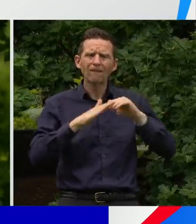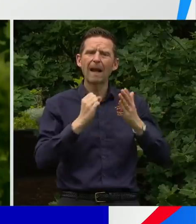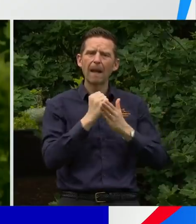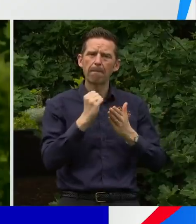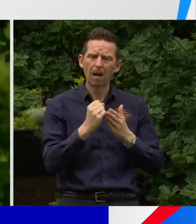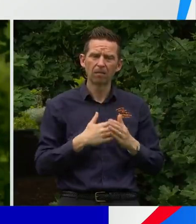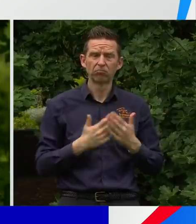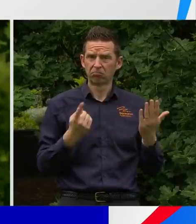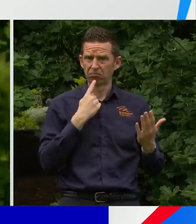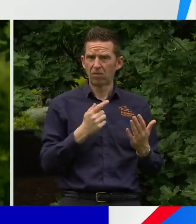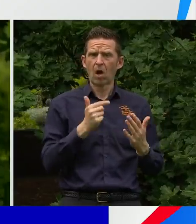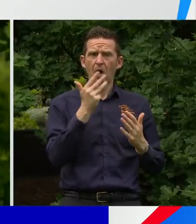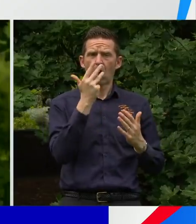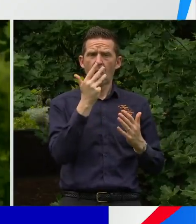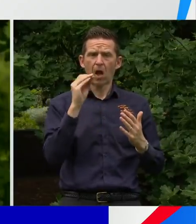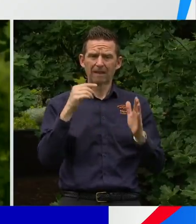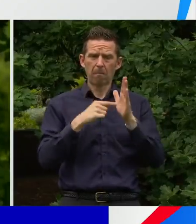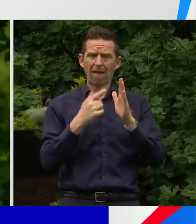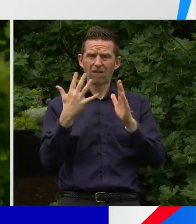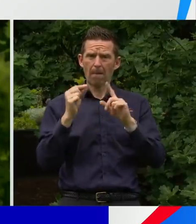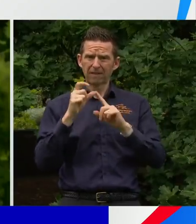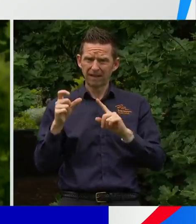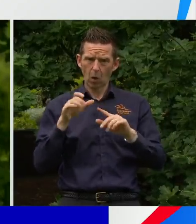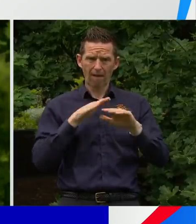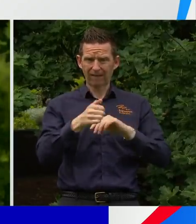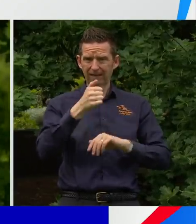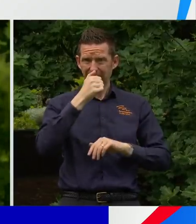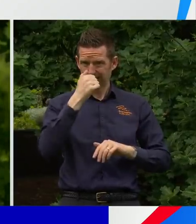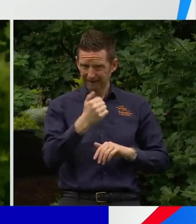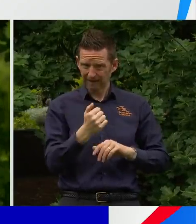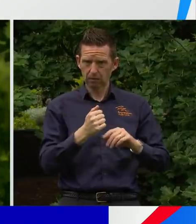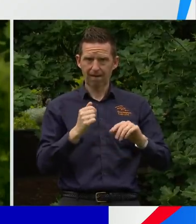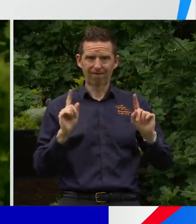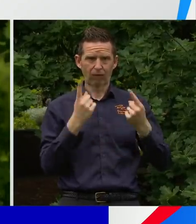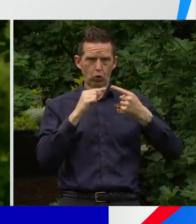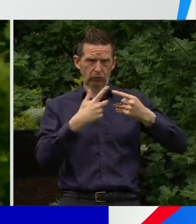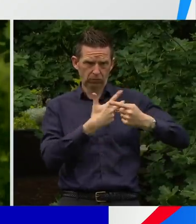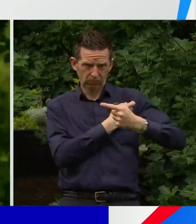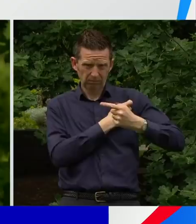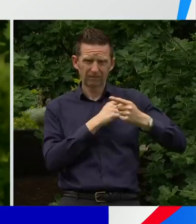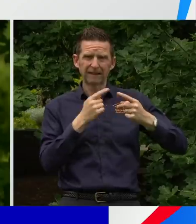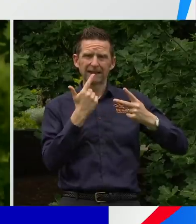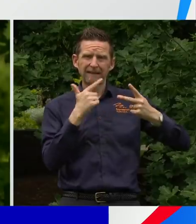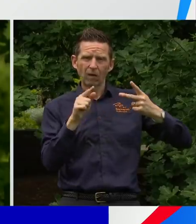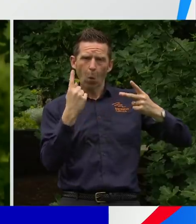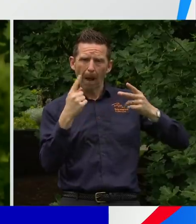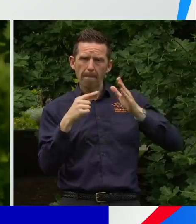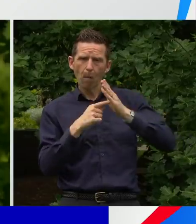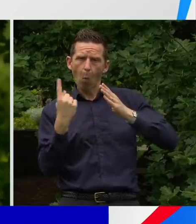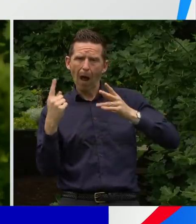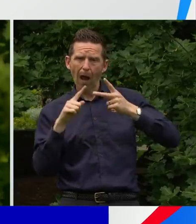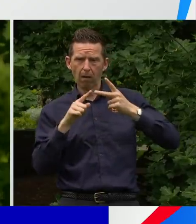.5%, 16 plus have one dose, 71.1% have both doses.